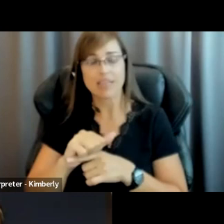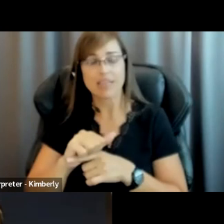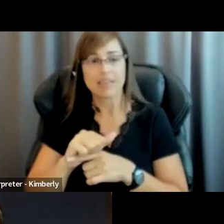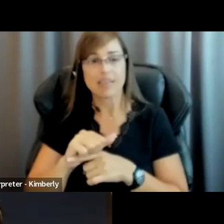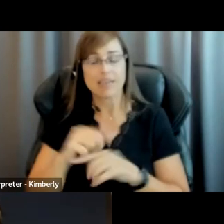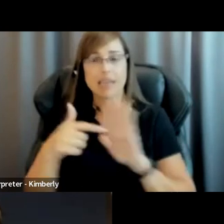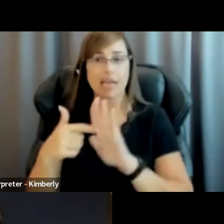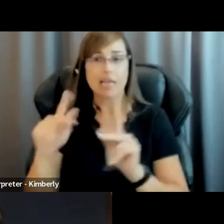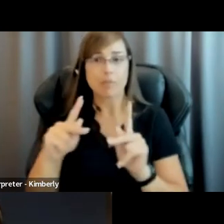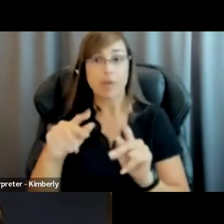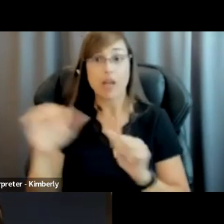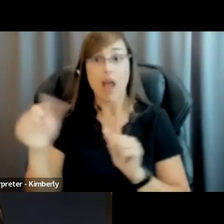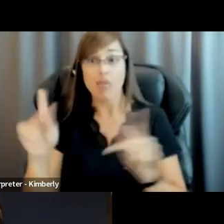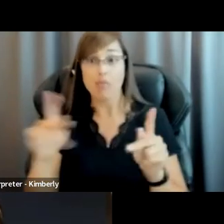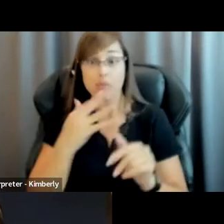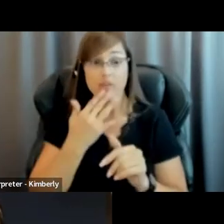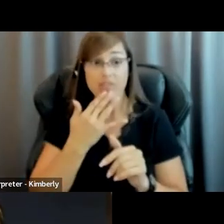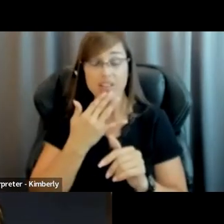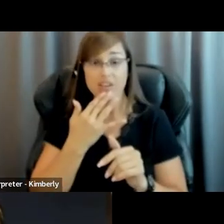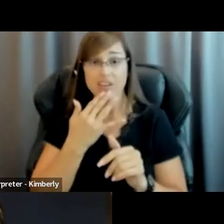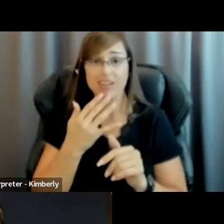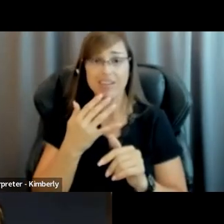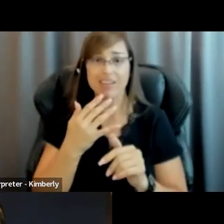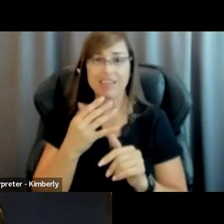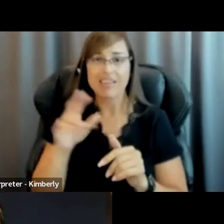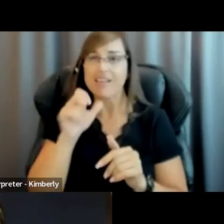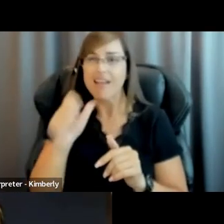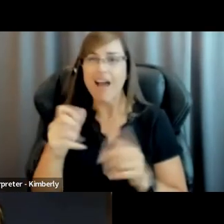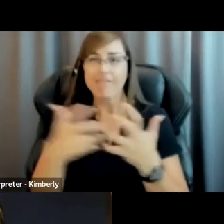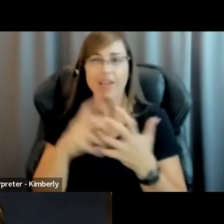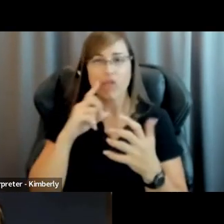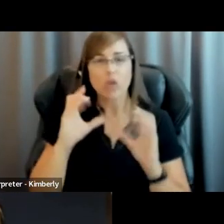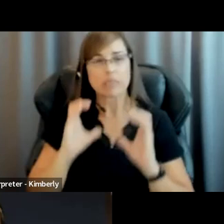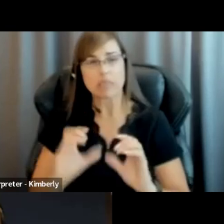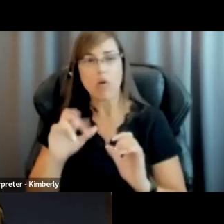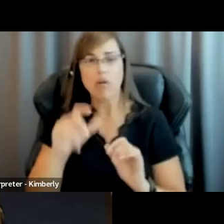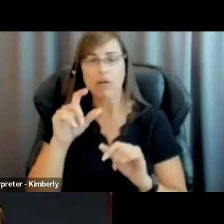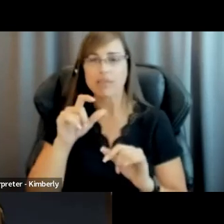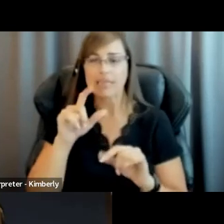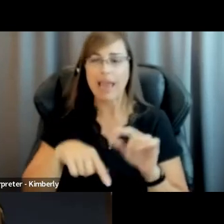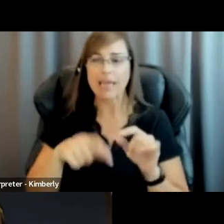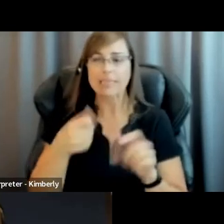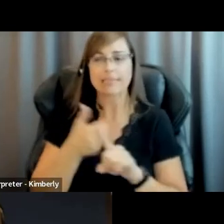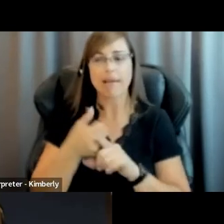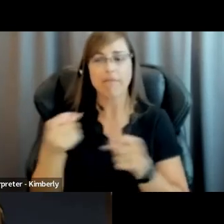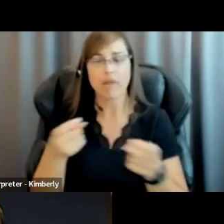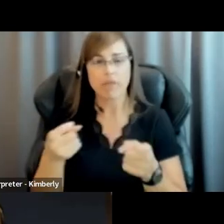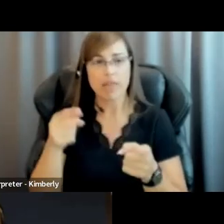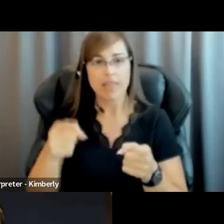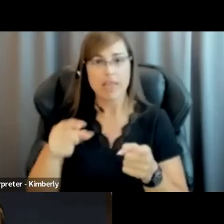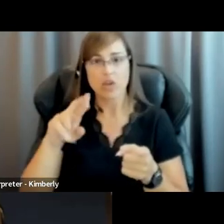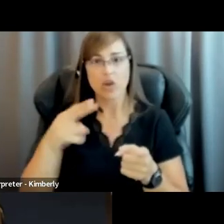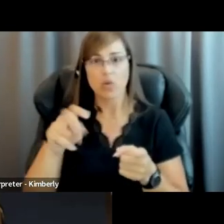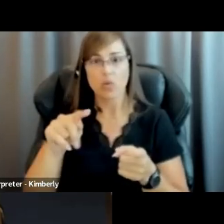of color as inherently or innately disabled, right, or as unfit for citizenship or incapable of self-governance. This rhetoric